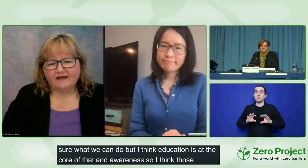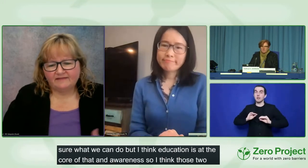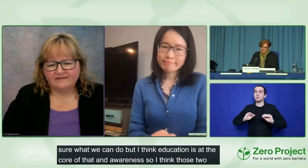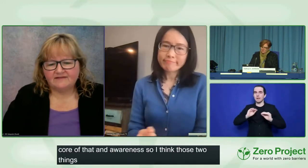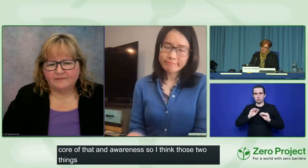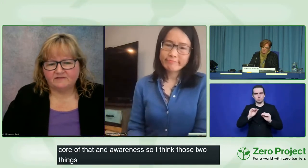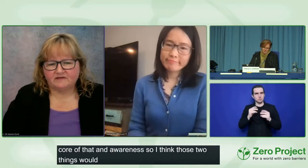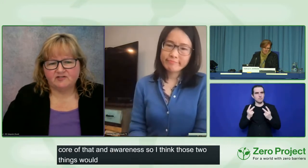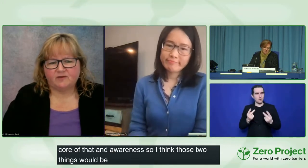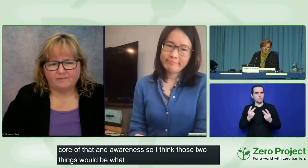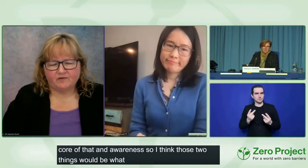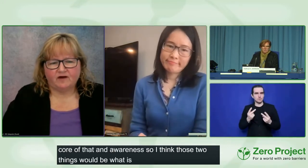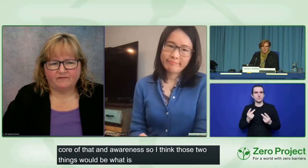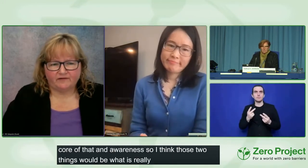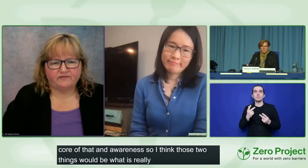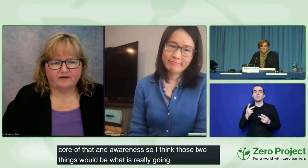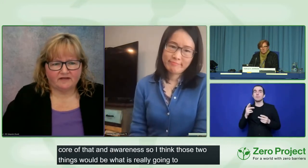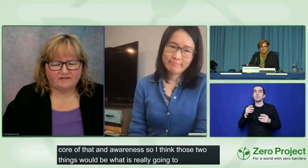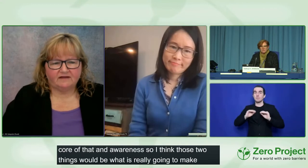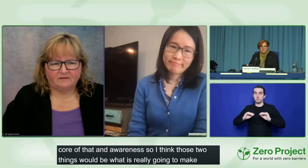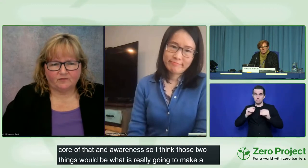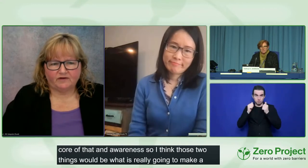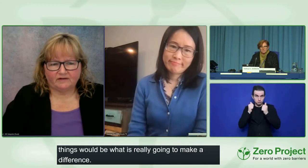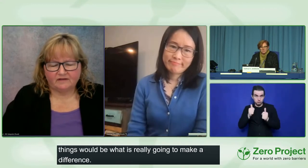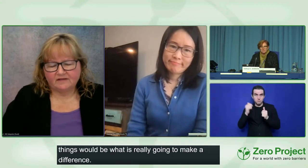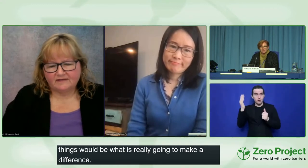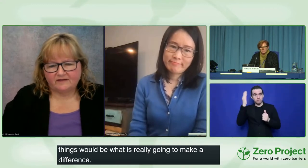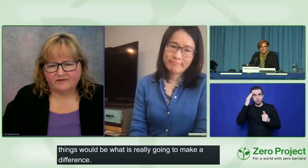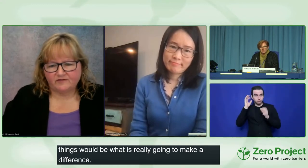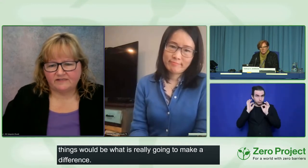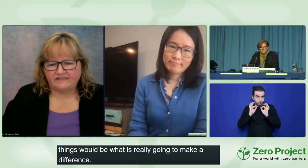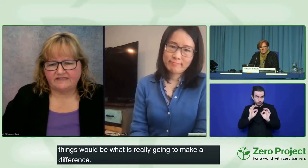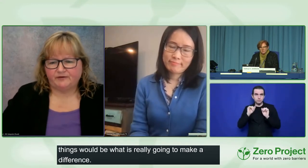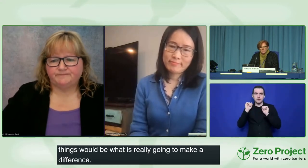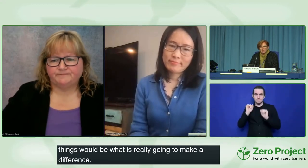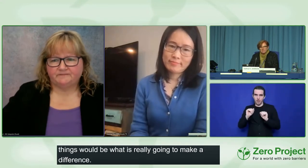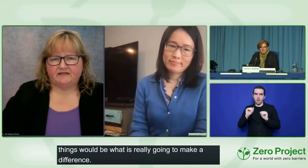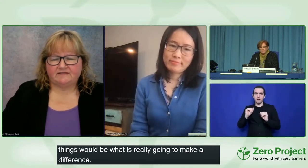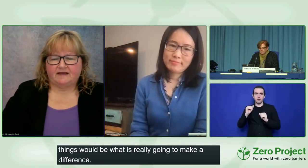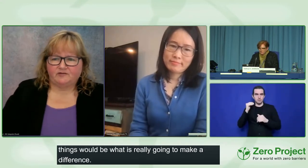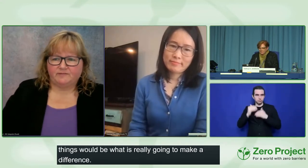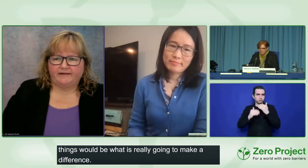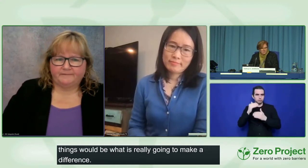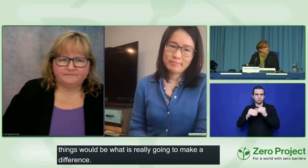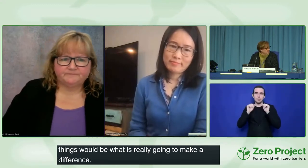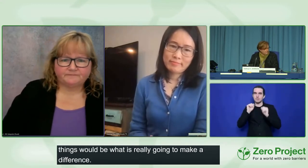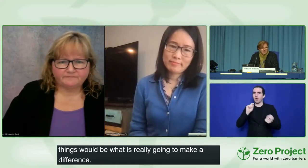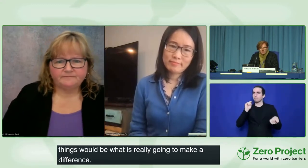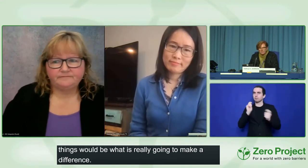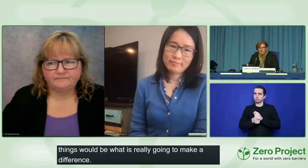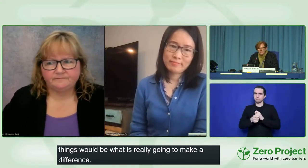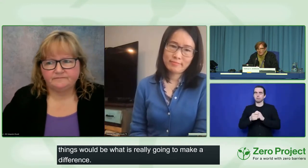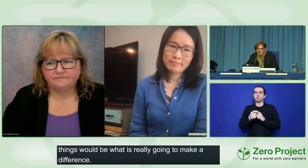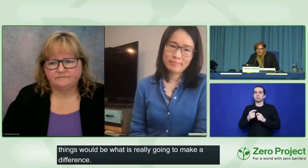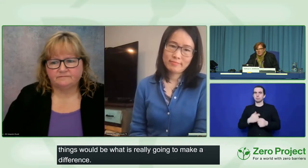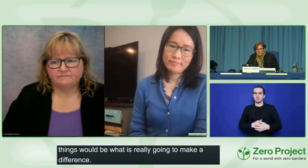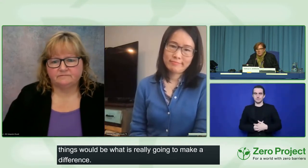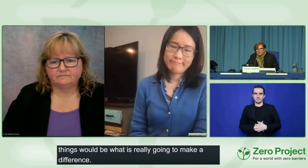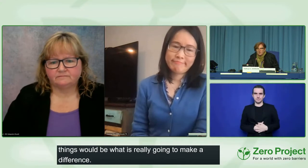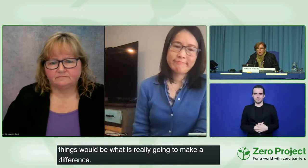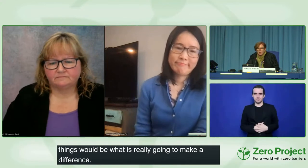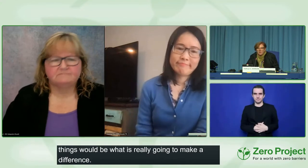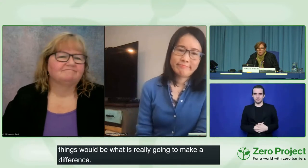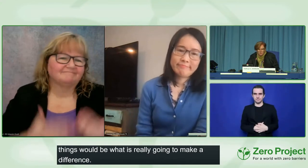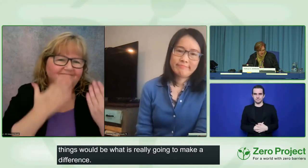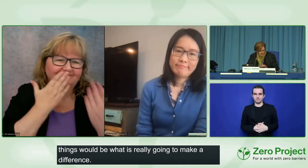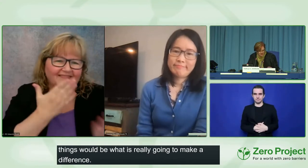And I think this topic is going to show up more often for us and we're going to delve into it deeper as time goes by. Thank you,